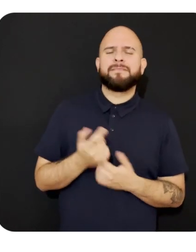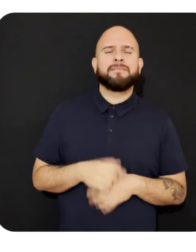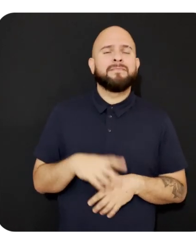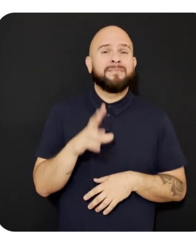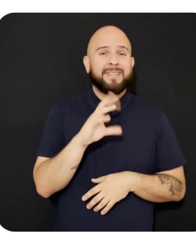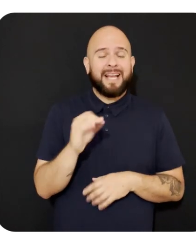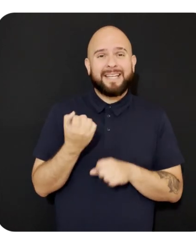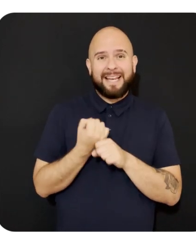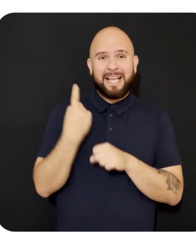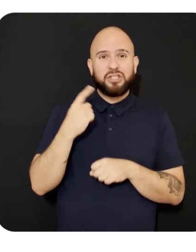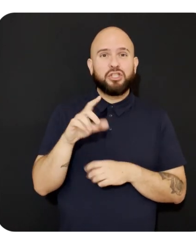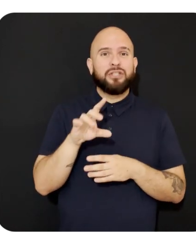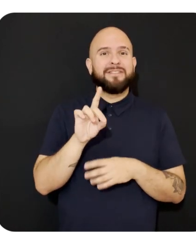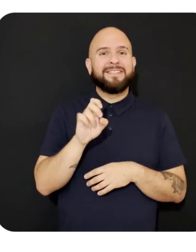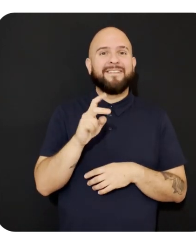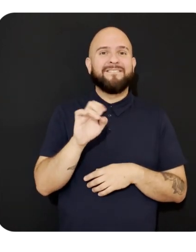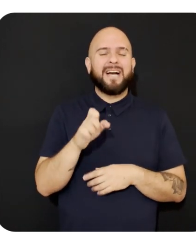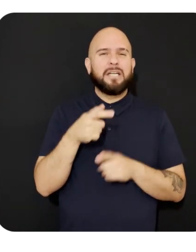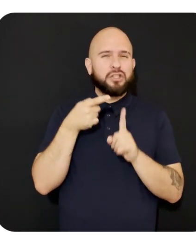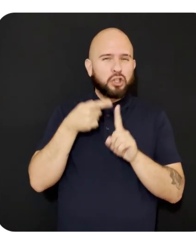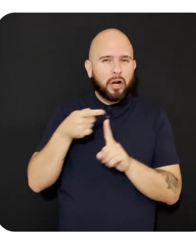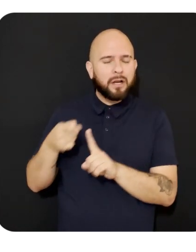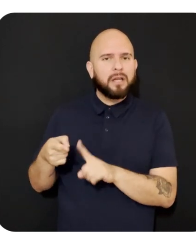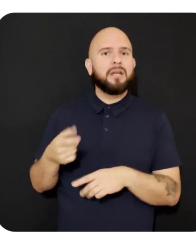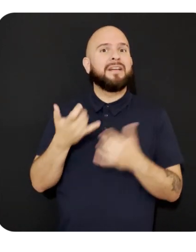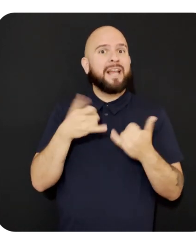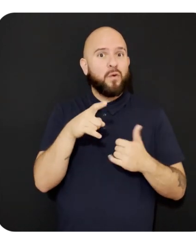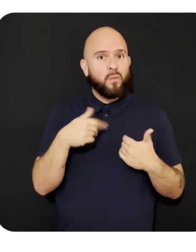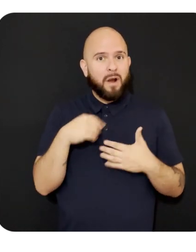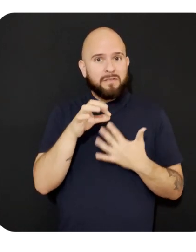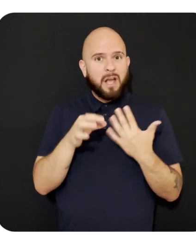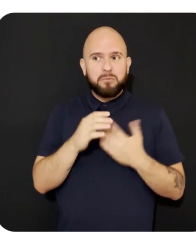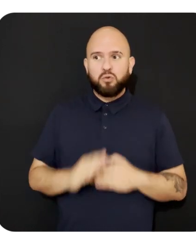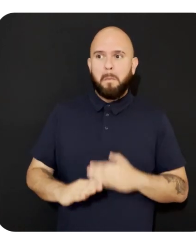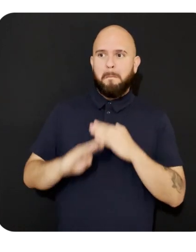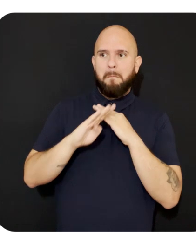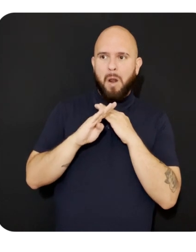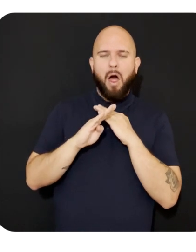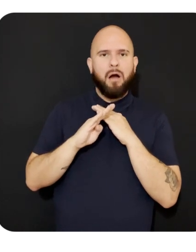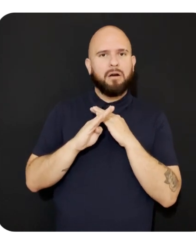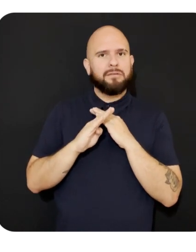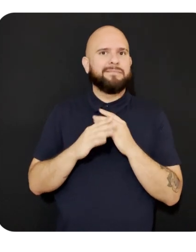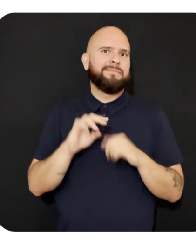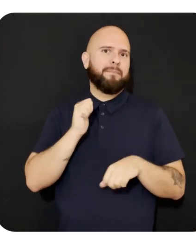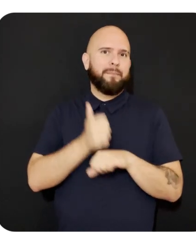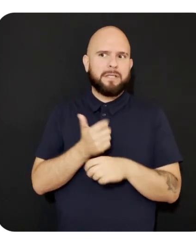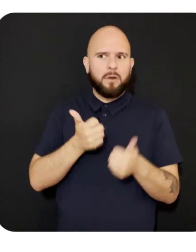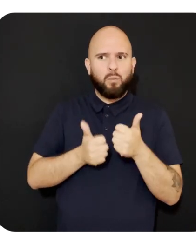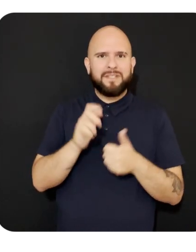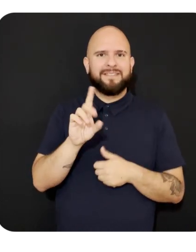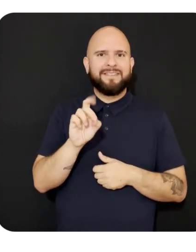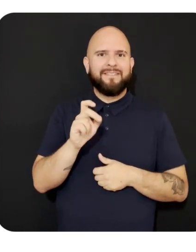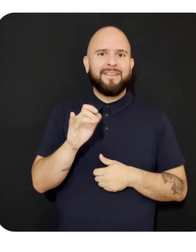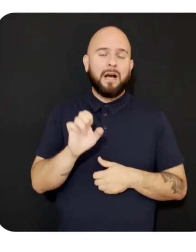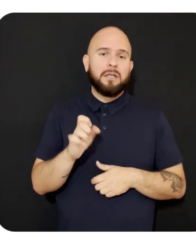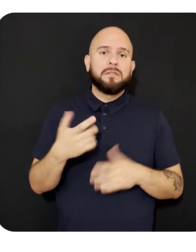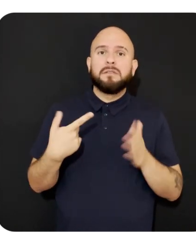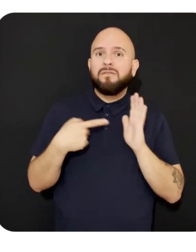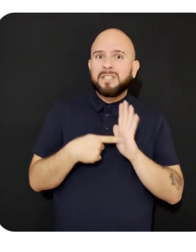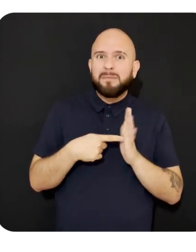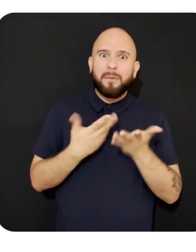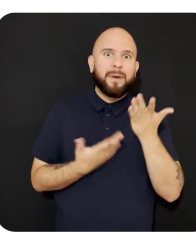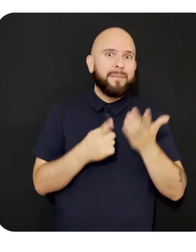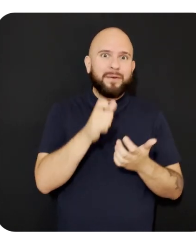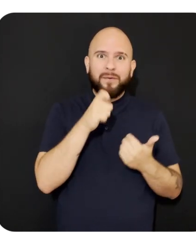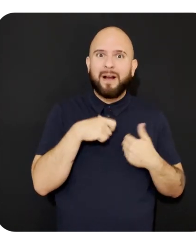device targeting, you now have the option to block purchases by device. For example, you may not have the bandwidth